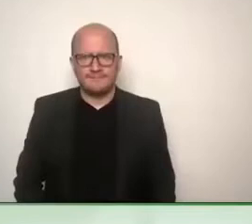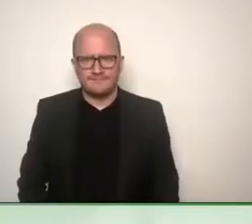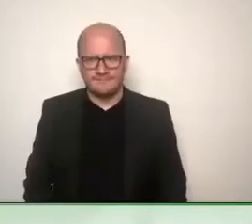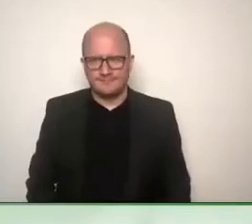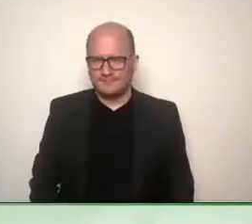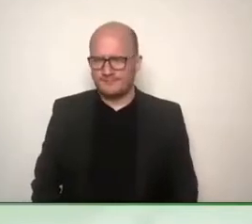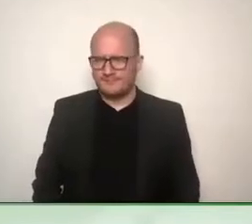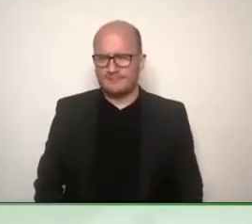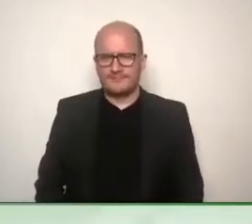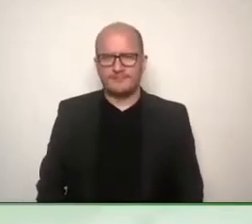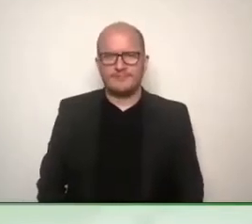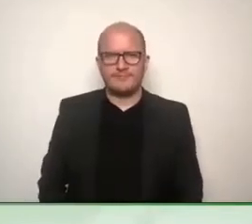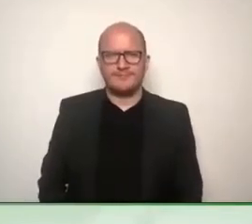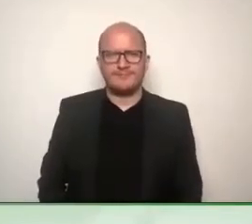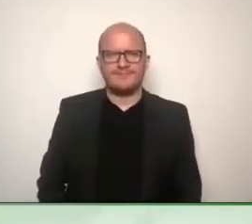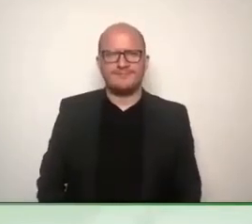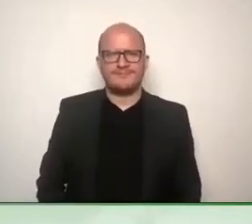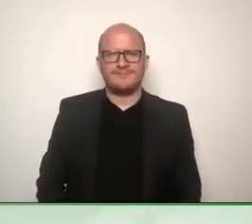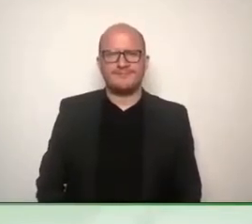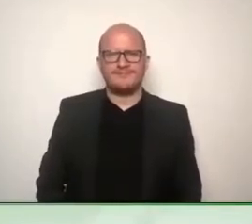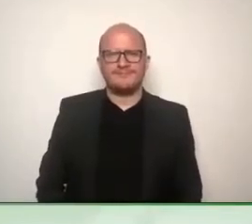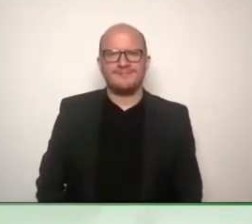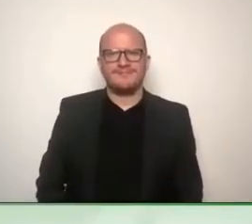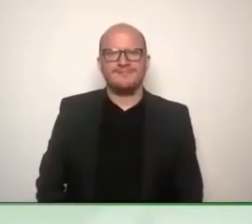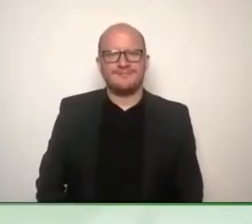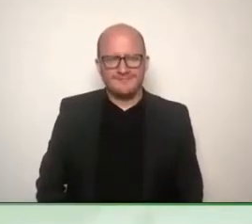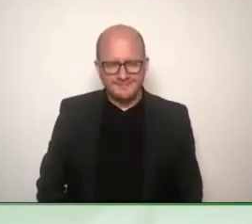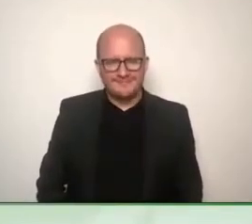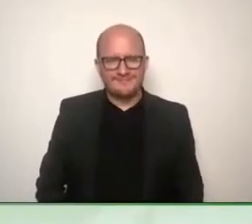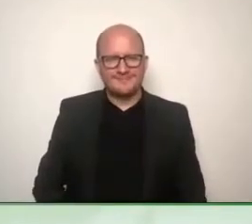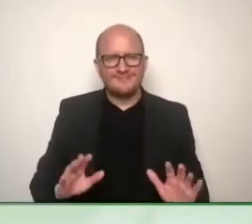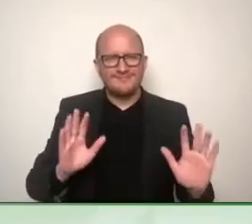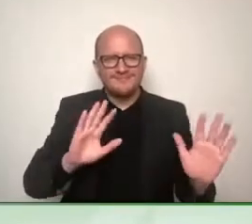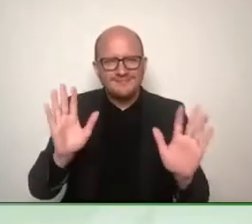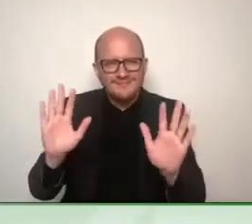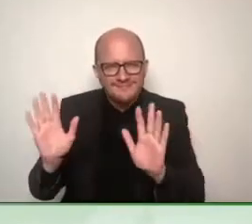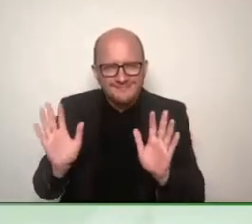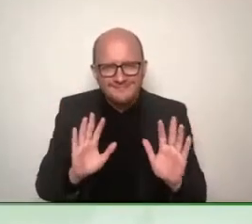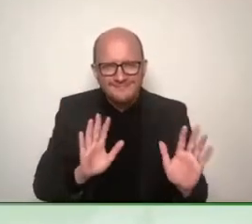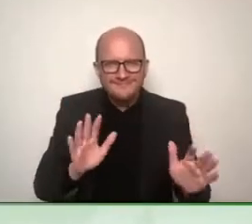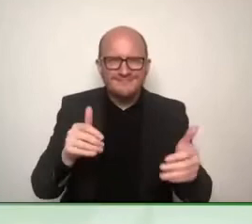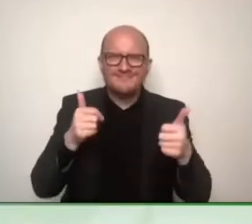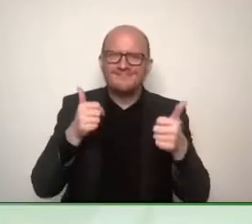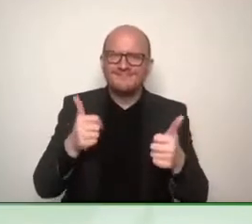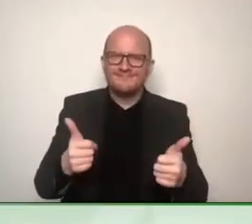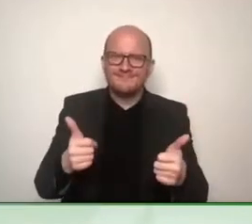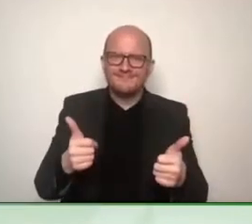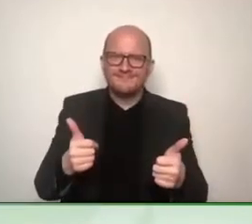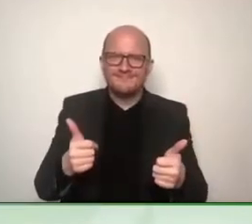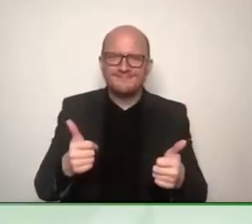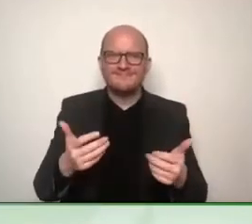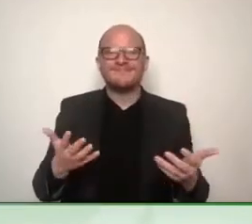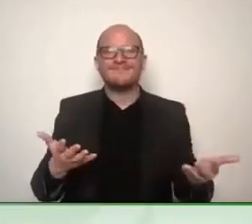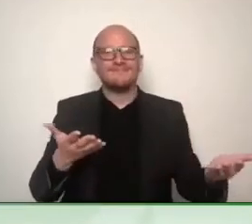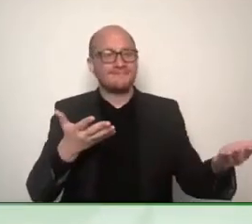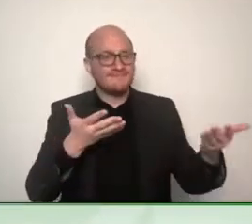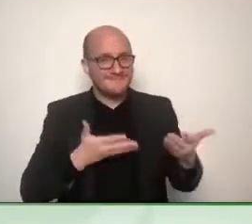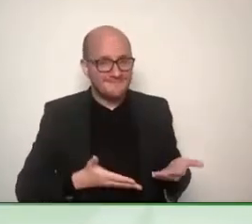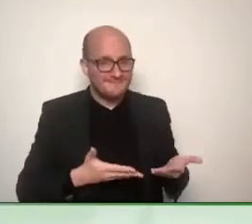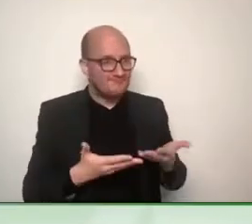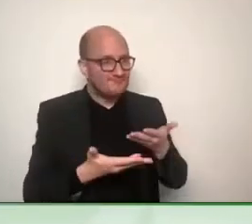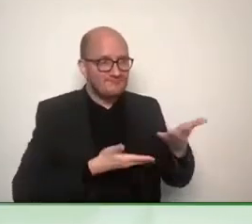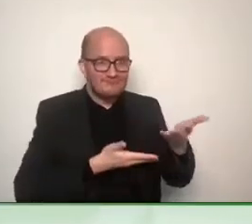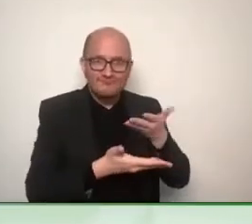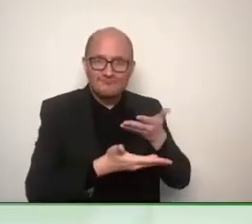Hello and welcome to our Fireside Chat with Luc De Witte and we're talking about GATO today.